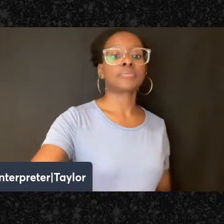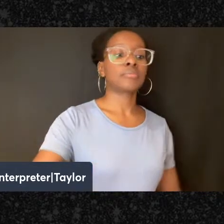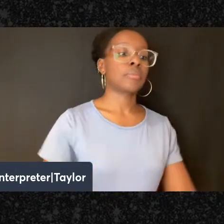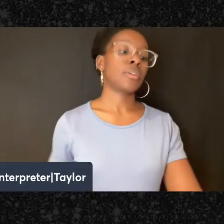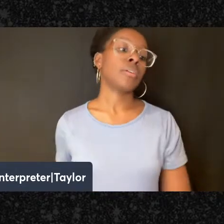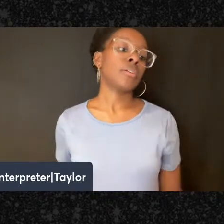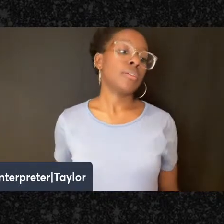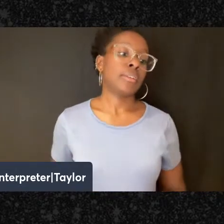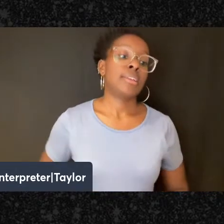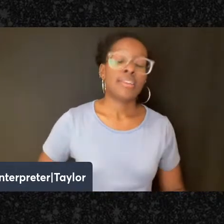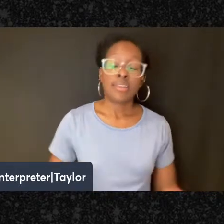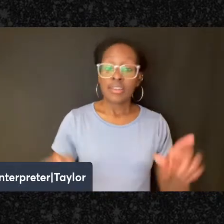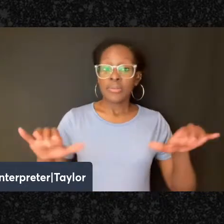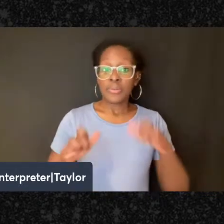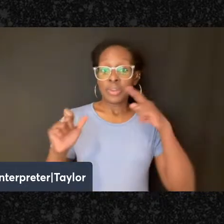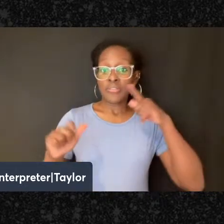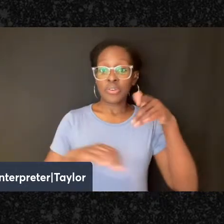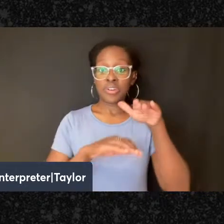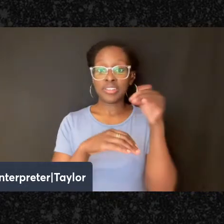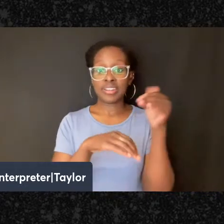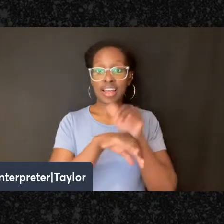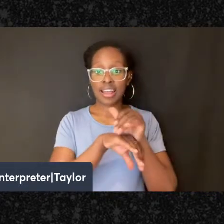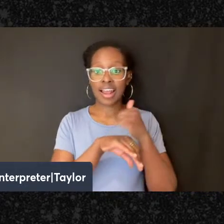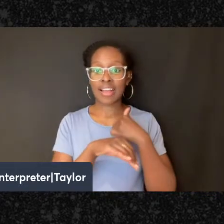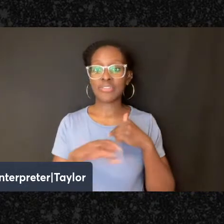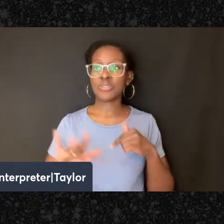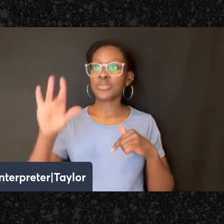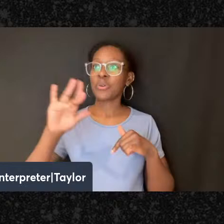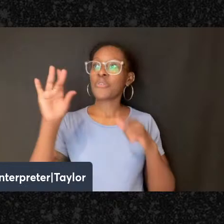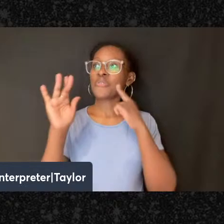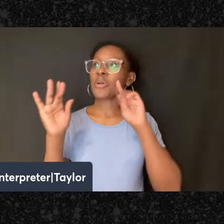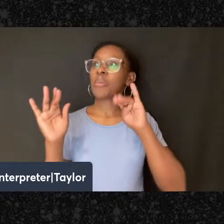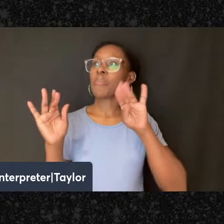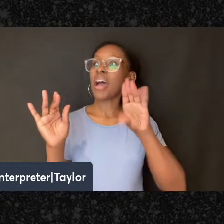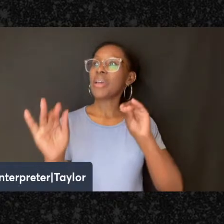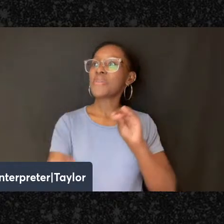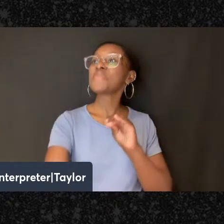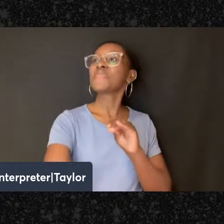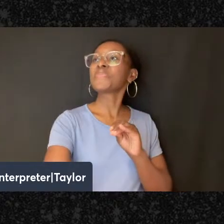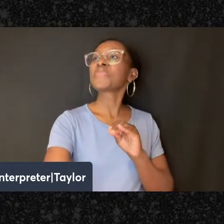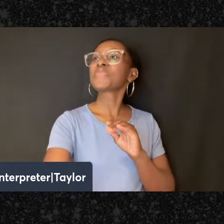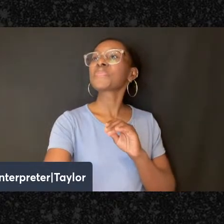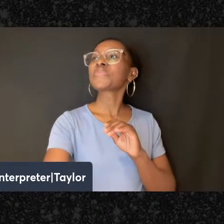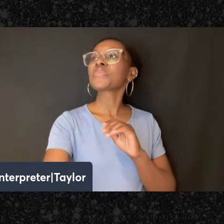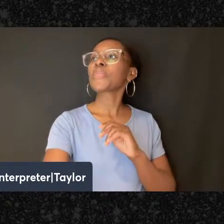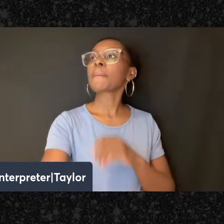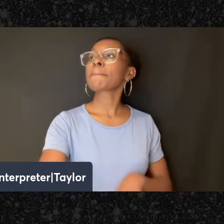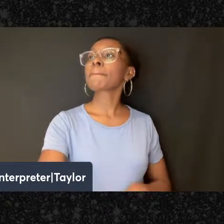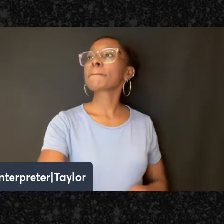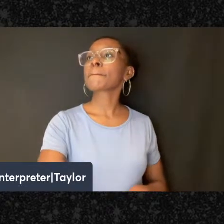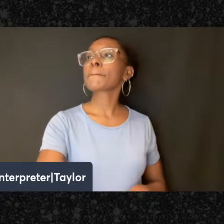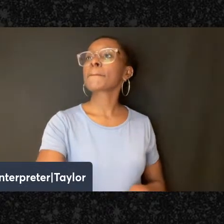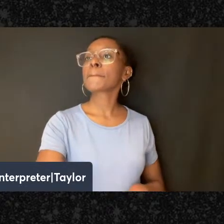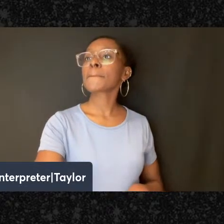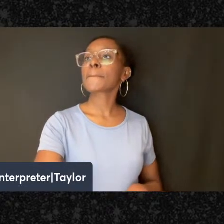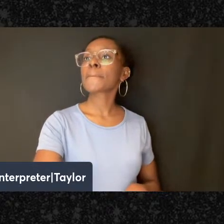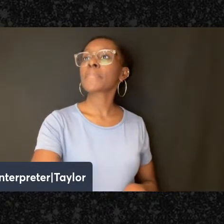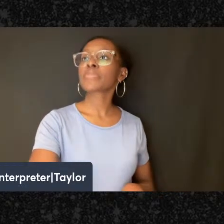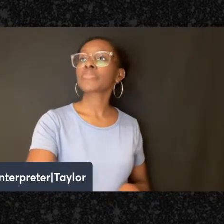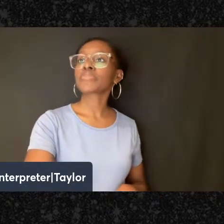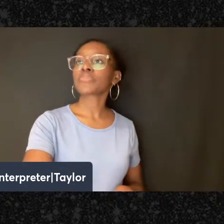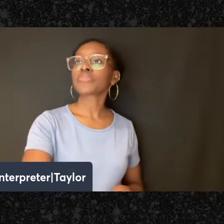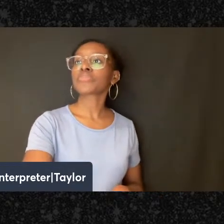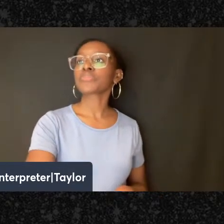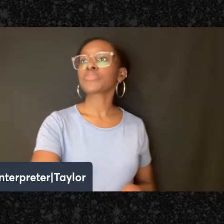I'm trying to, have to scroll down to find, to get to the bios, is, okay, what we're going to do tonight is